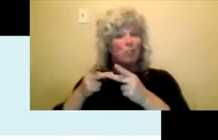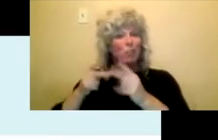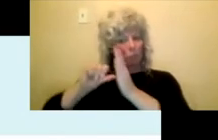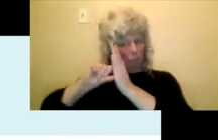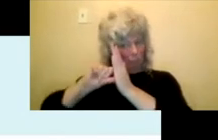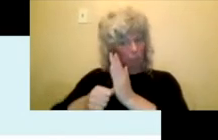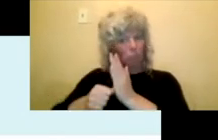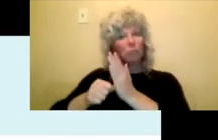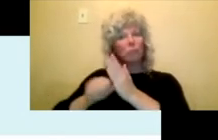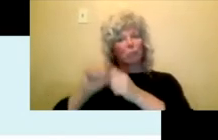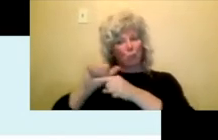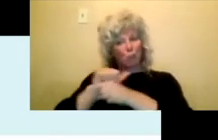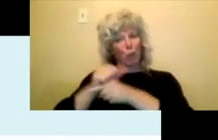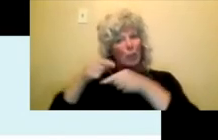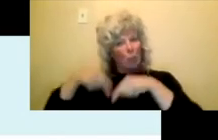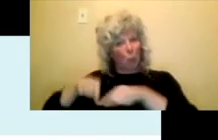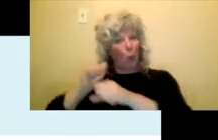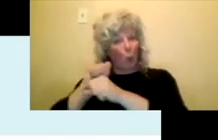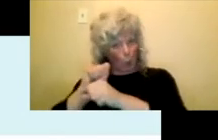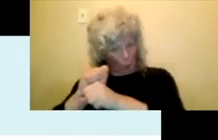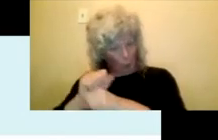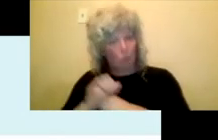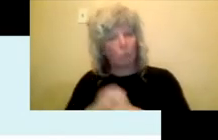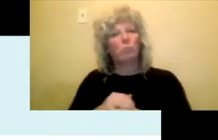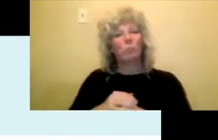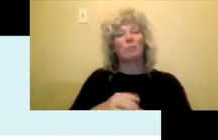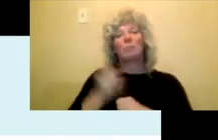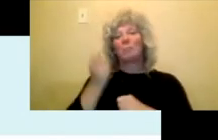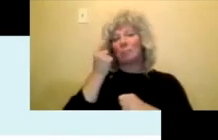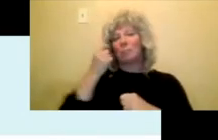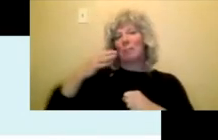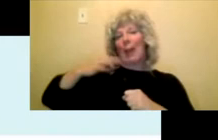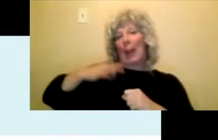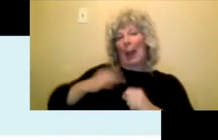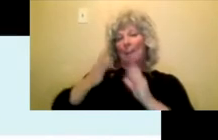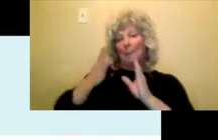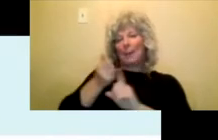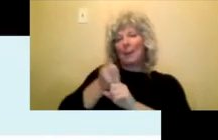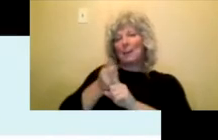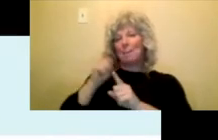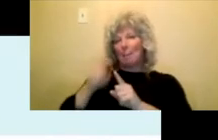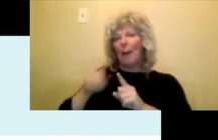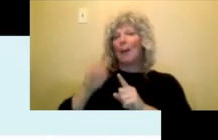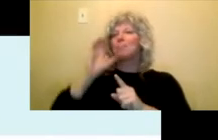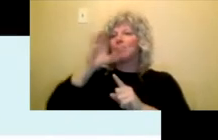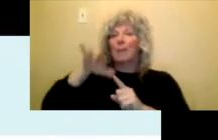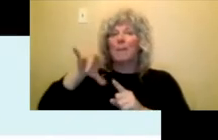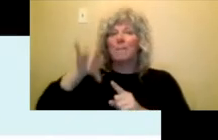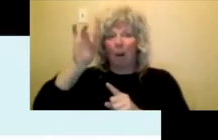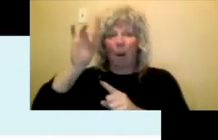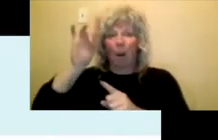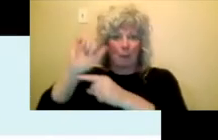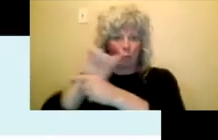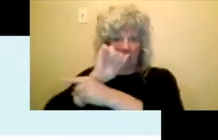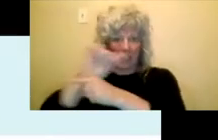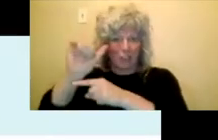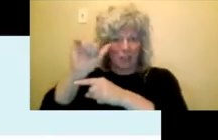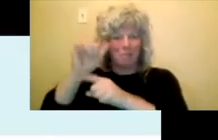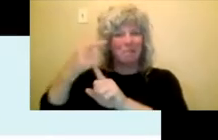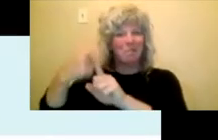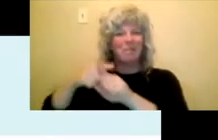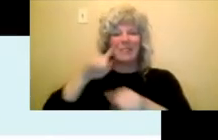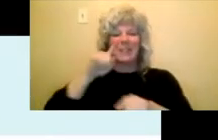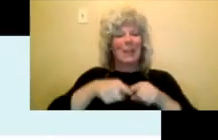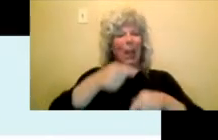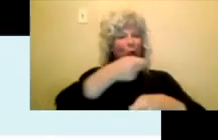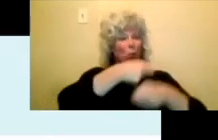training. The applicant must initiate the internship apprenticeship and it cannot replace a current position at the group